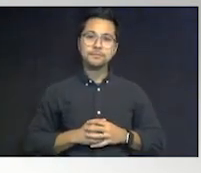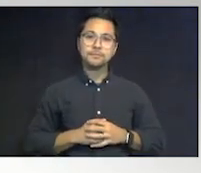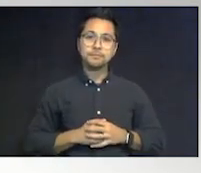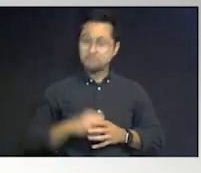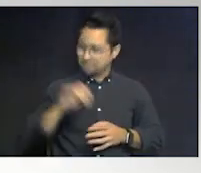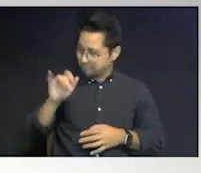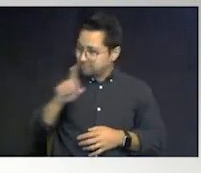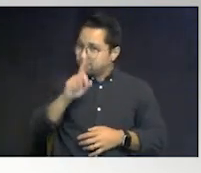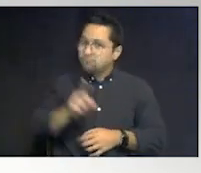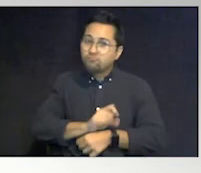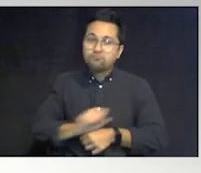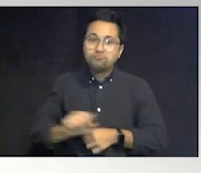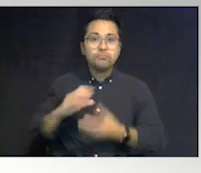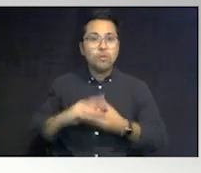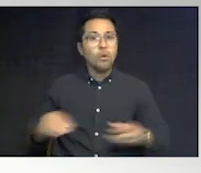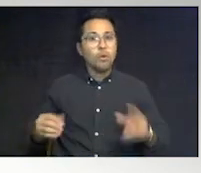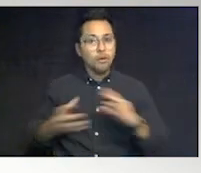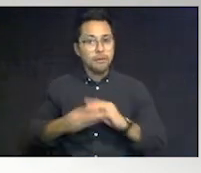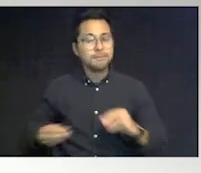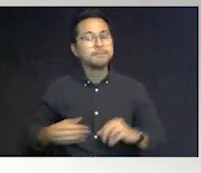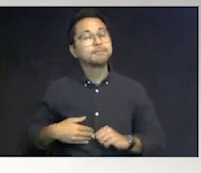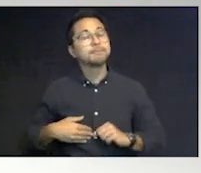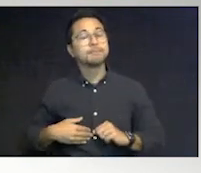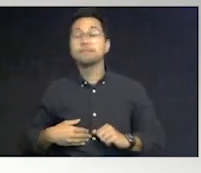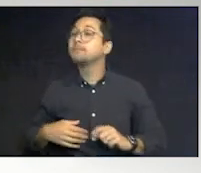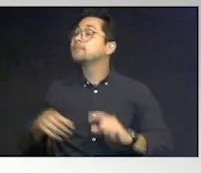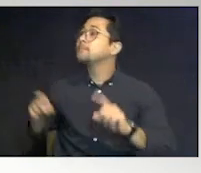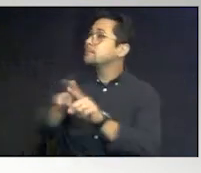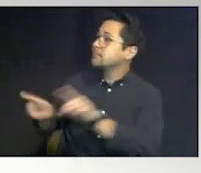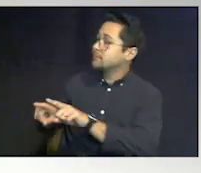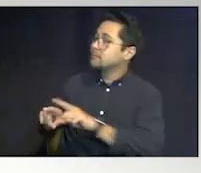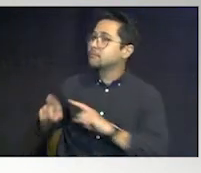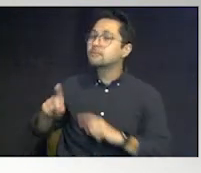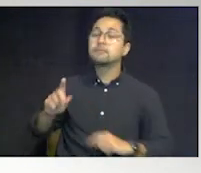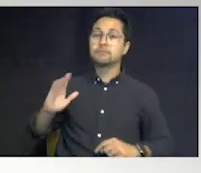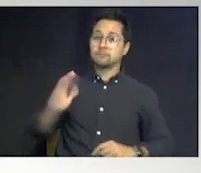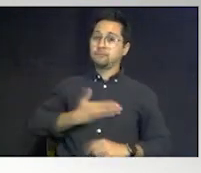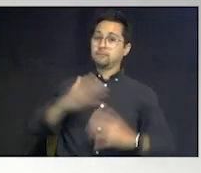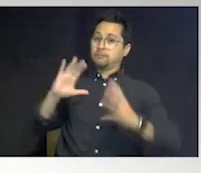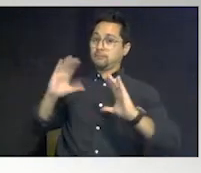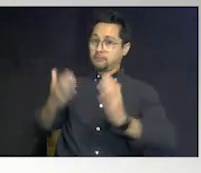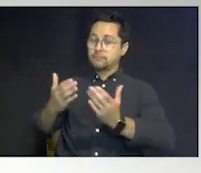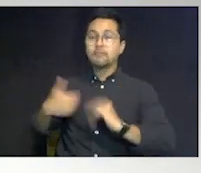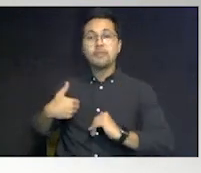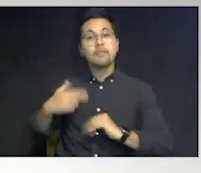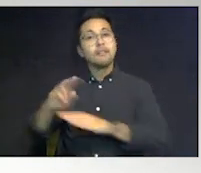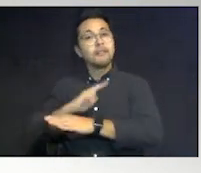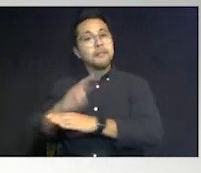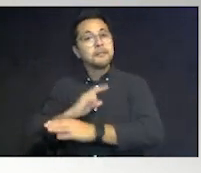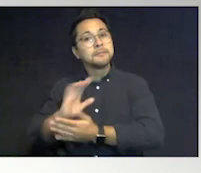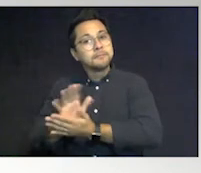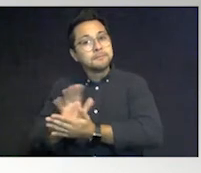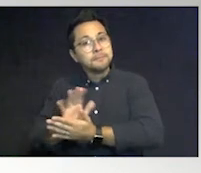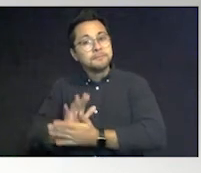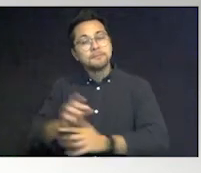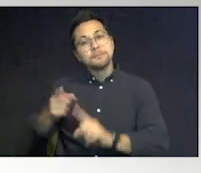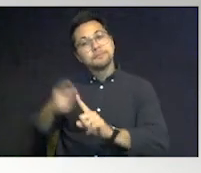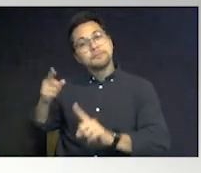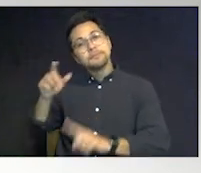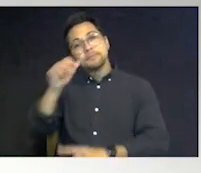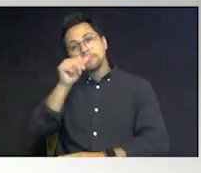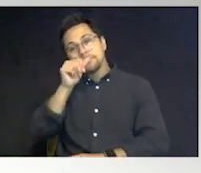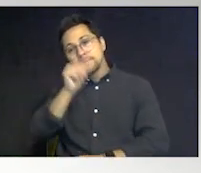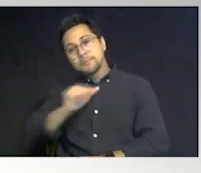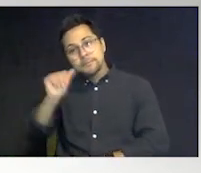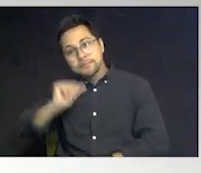That's a true story. Also, in our classes, we actually use a video in Arizona. You